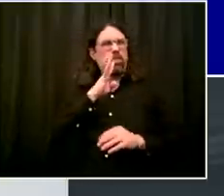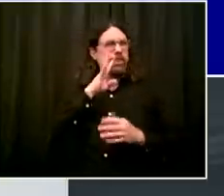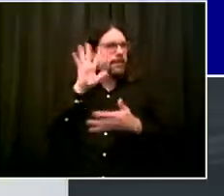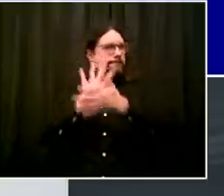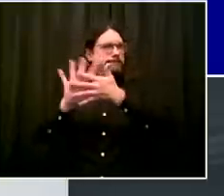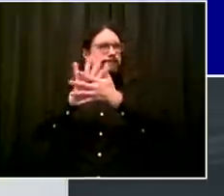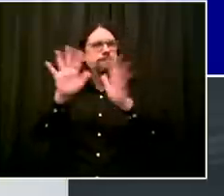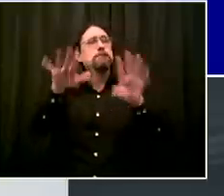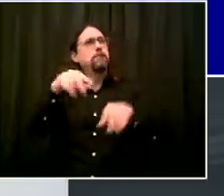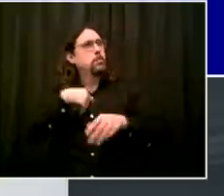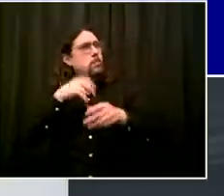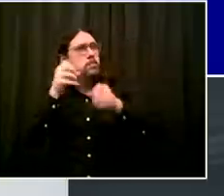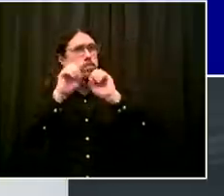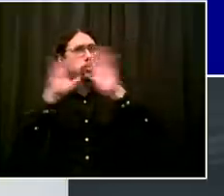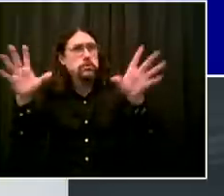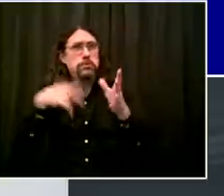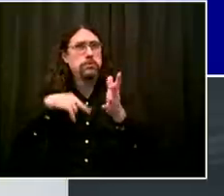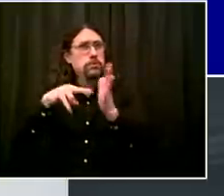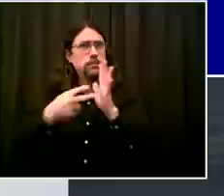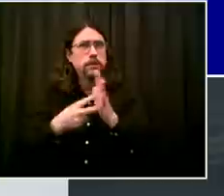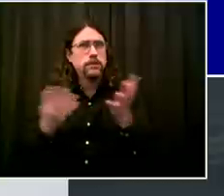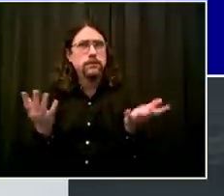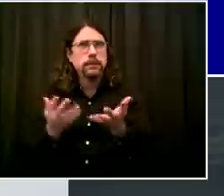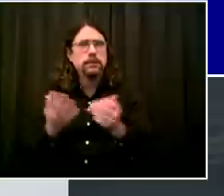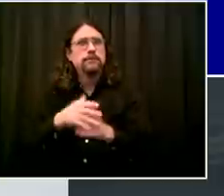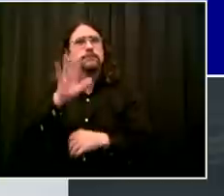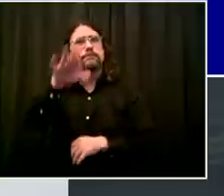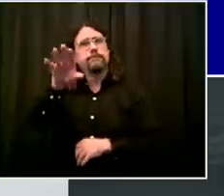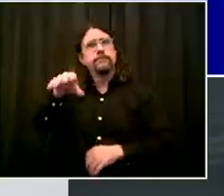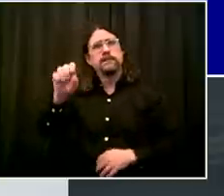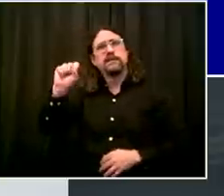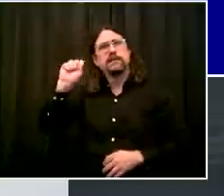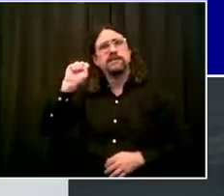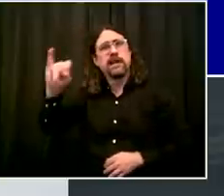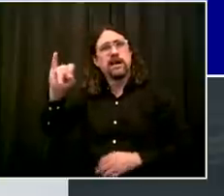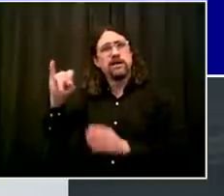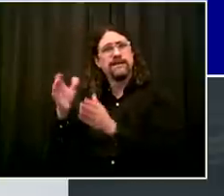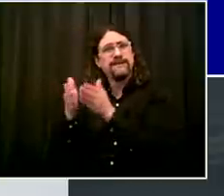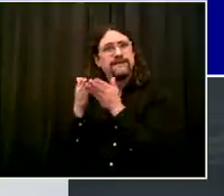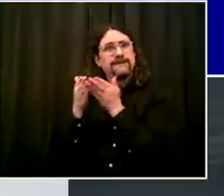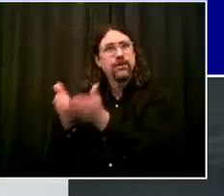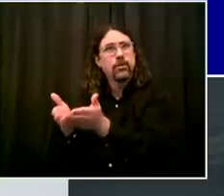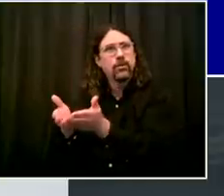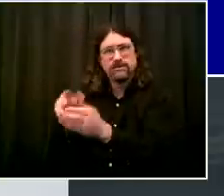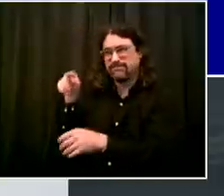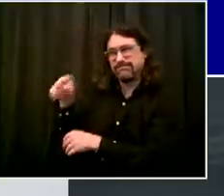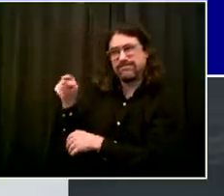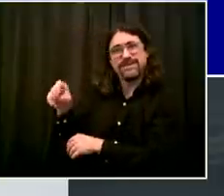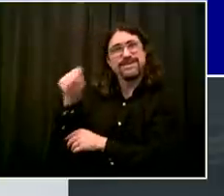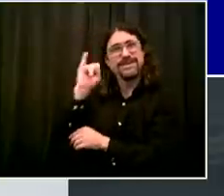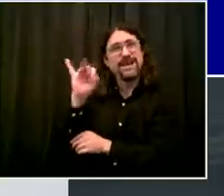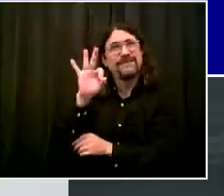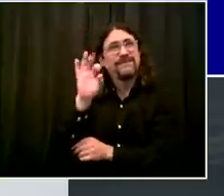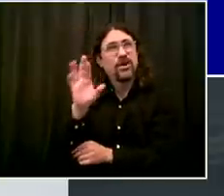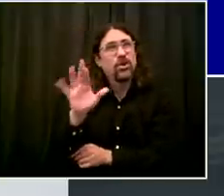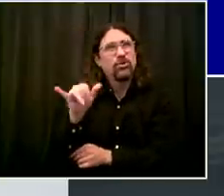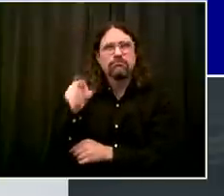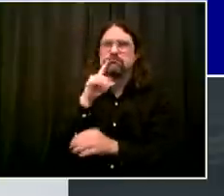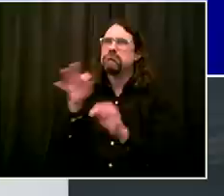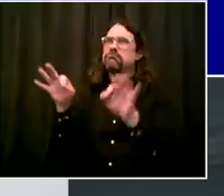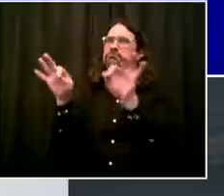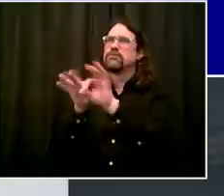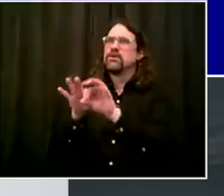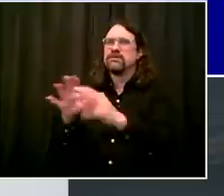it couldn't be more important in their lives. It's the way they get to their livelihoods. It's the way they connect with so many other important things